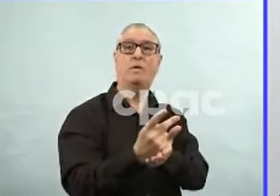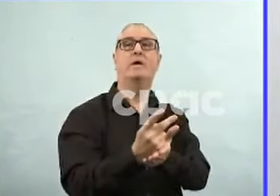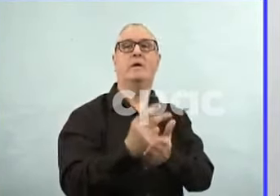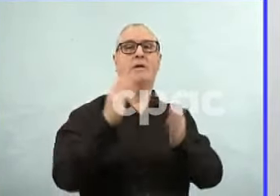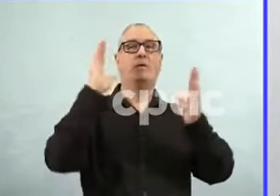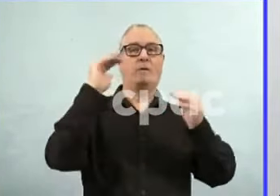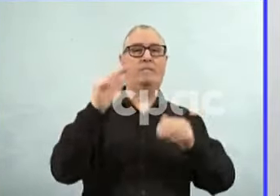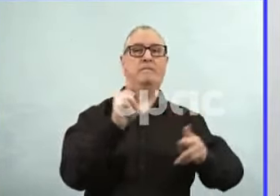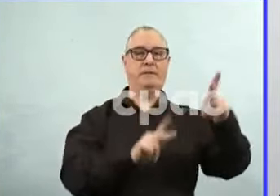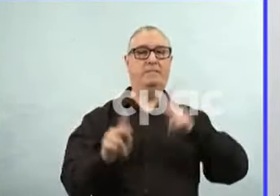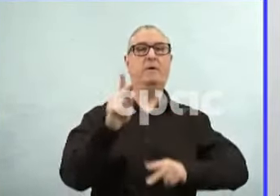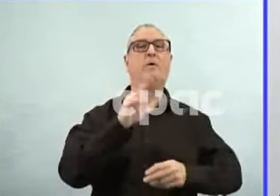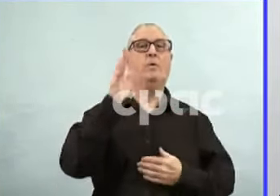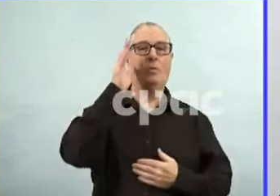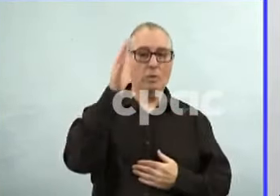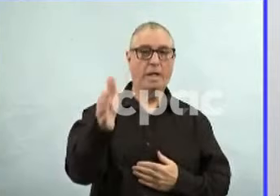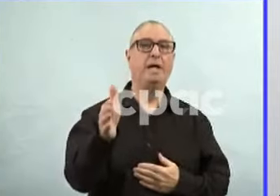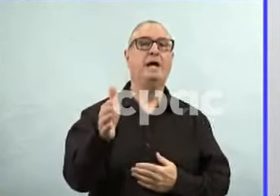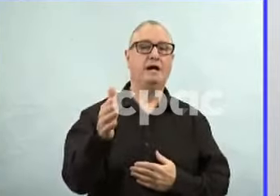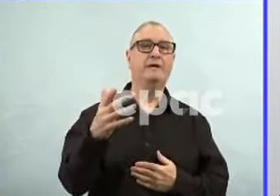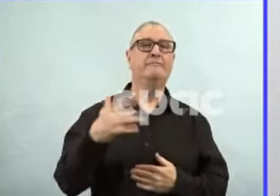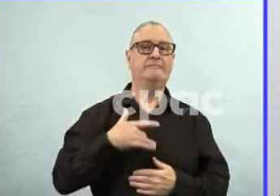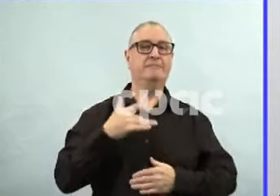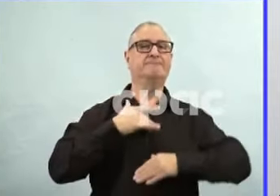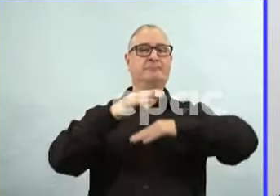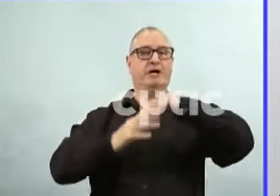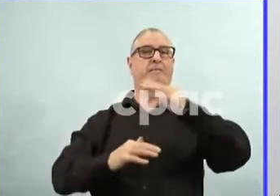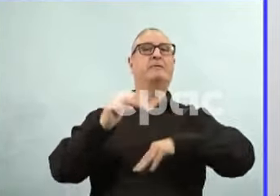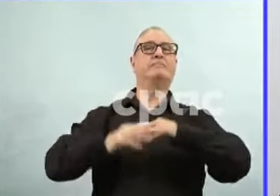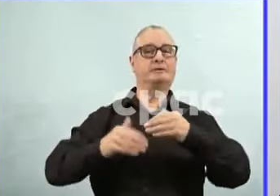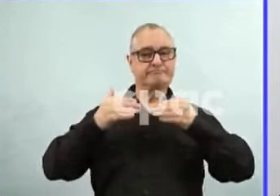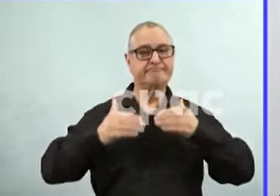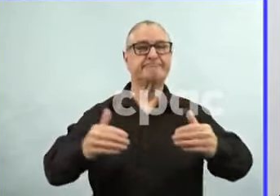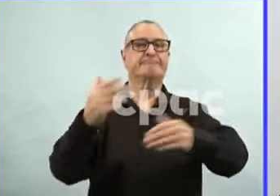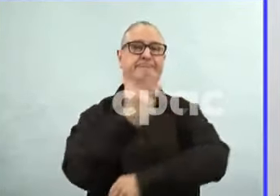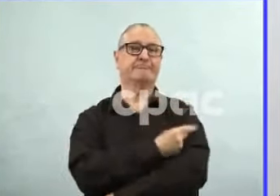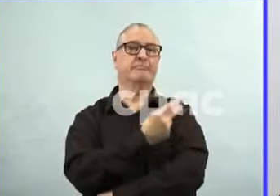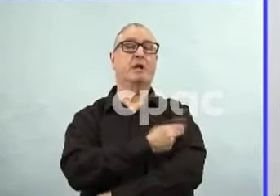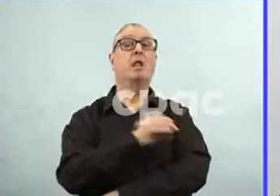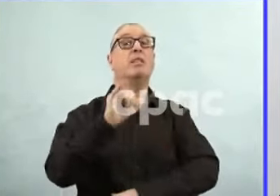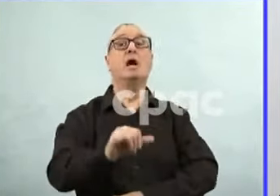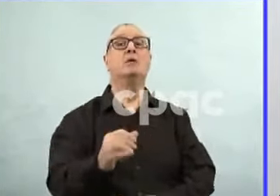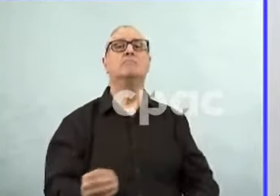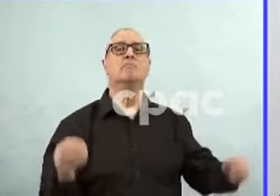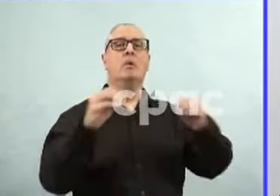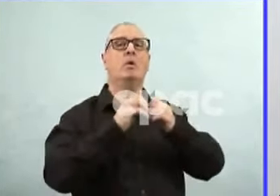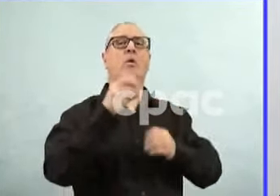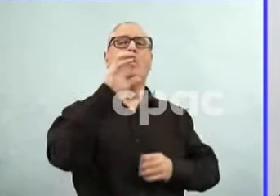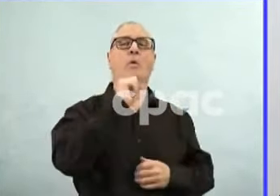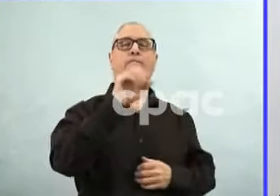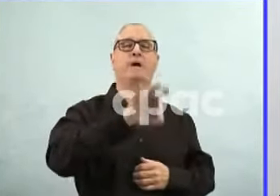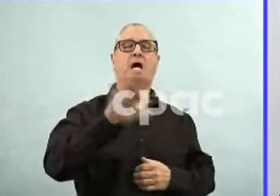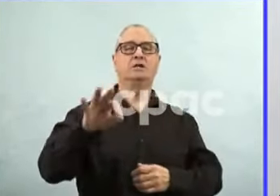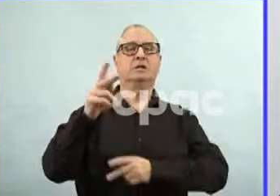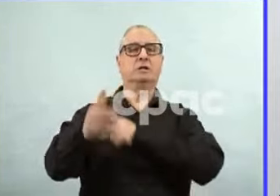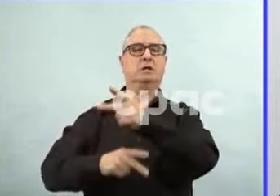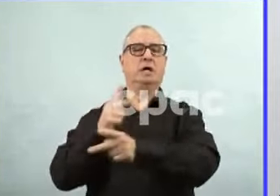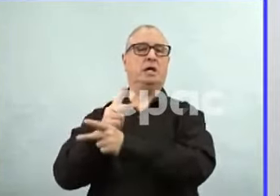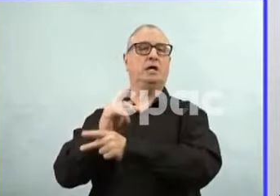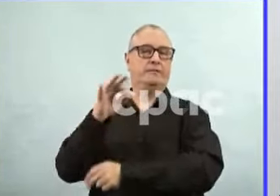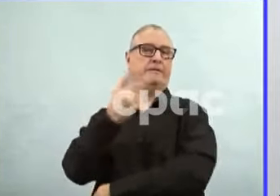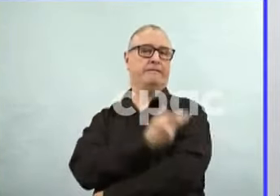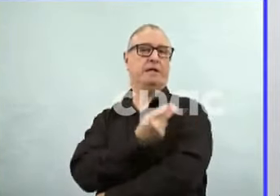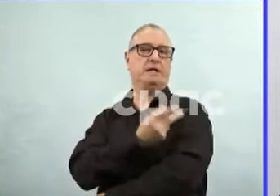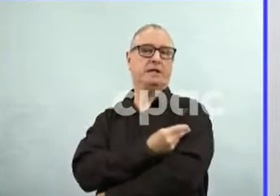technology that we're more used to in the vaccine world. And so because it's not a messenger RNA, there may be some